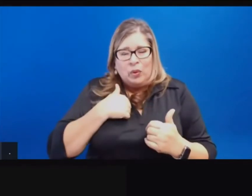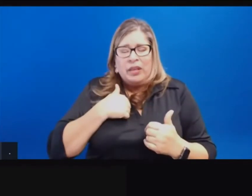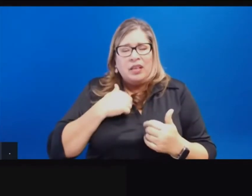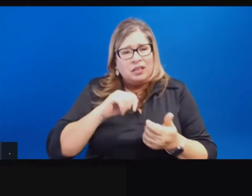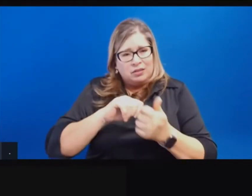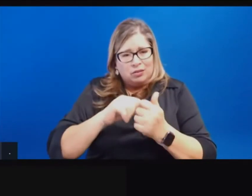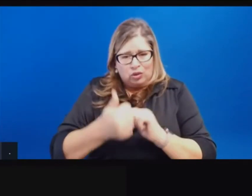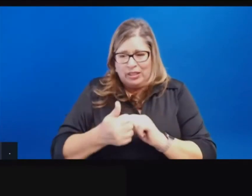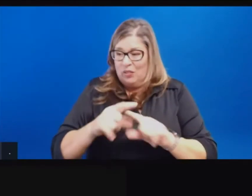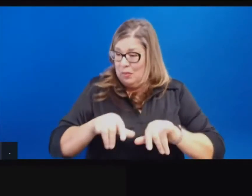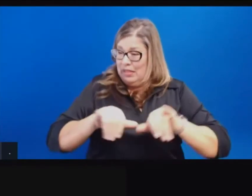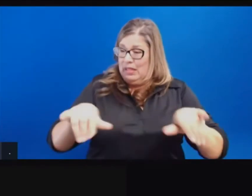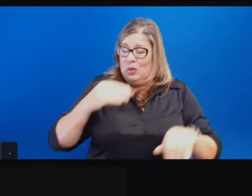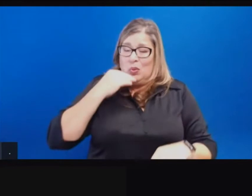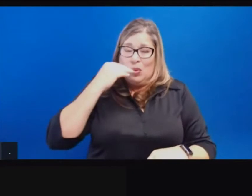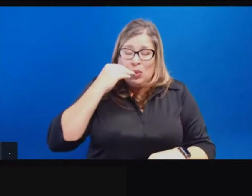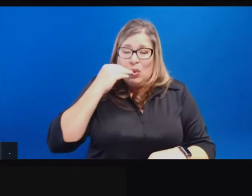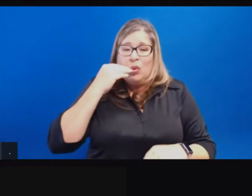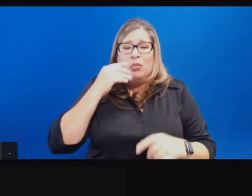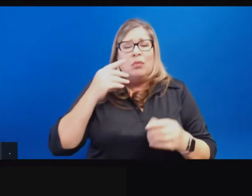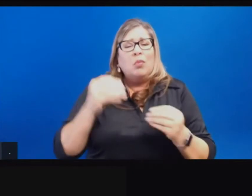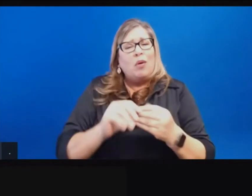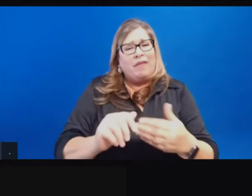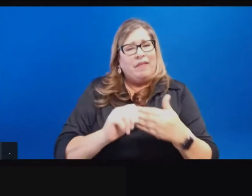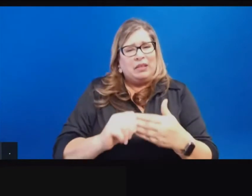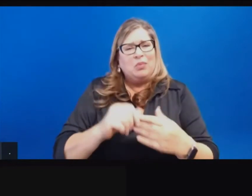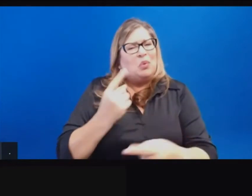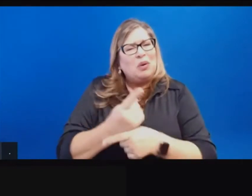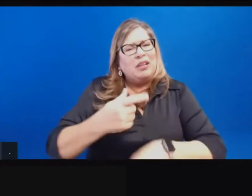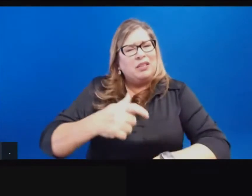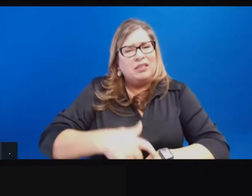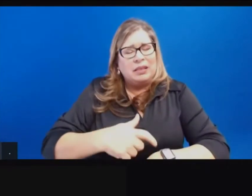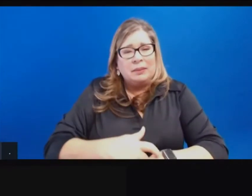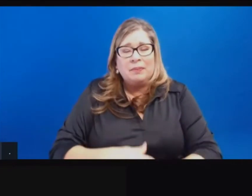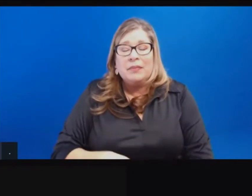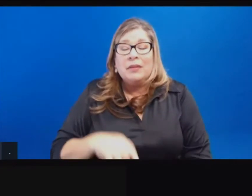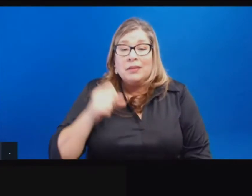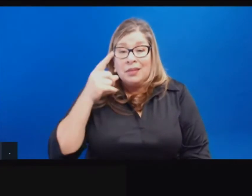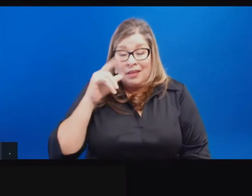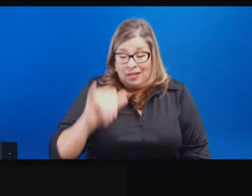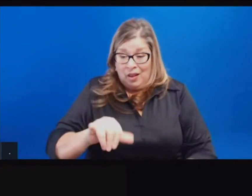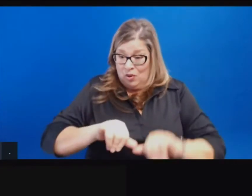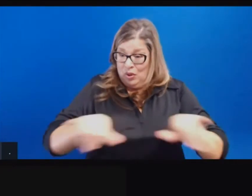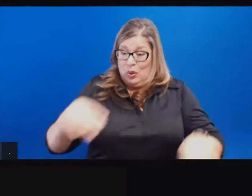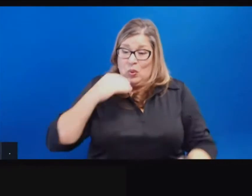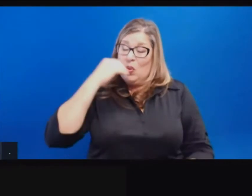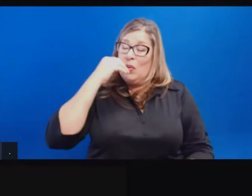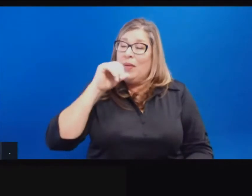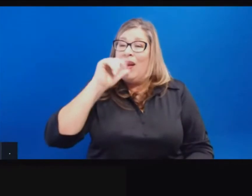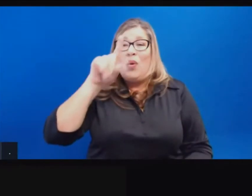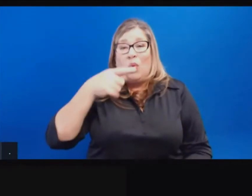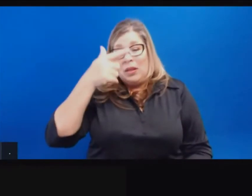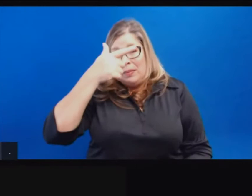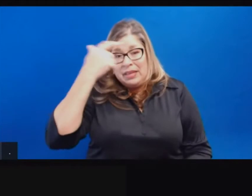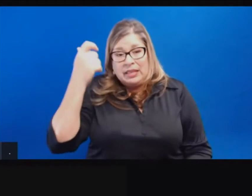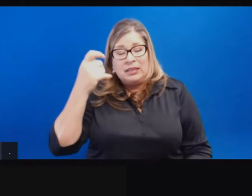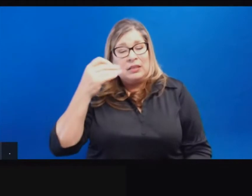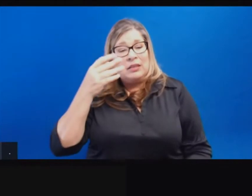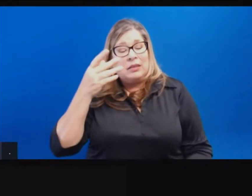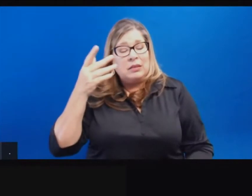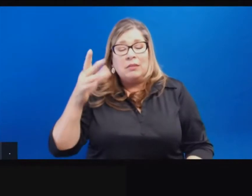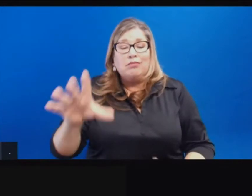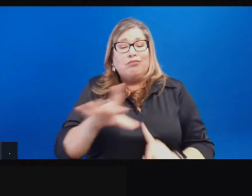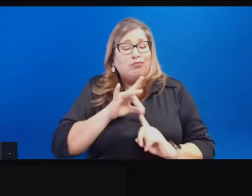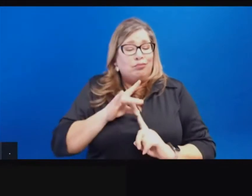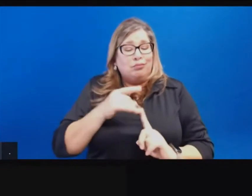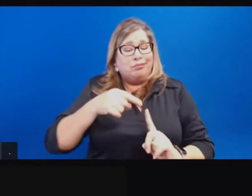a regional stay-at-home order based on community transmission rates only. It was really focused on what we would see in the hospitals